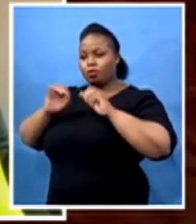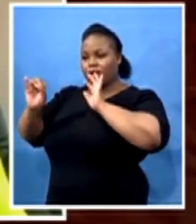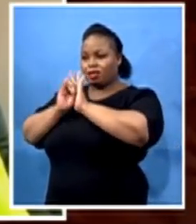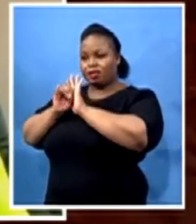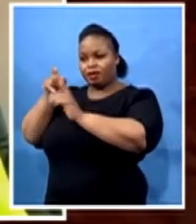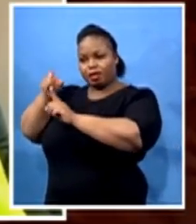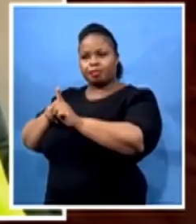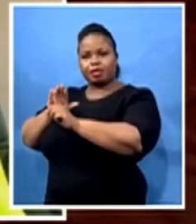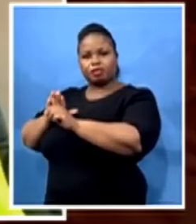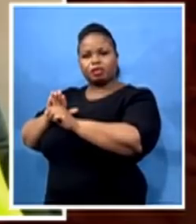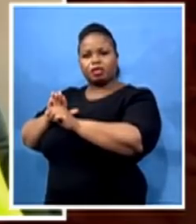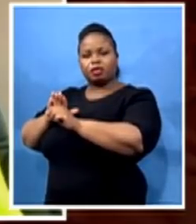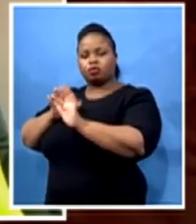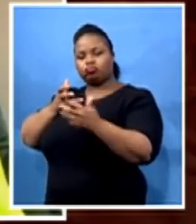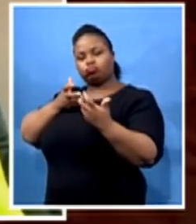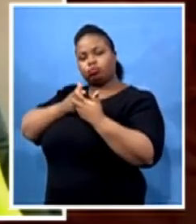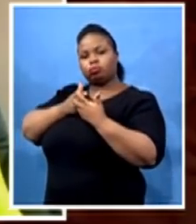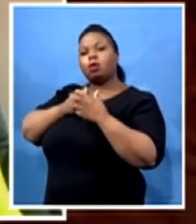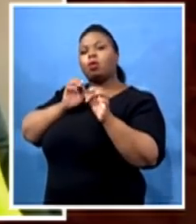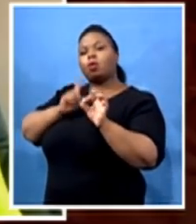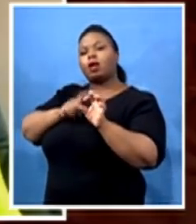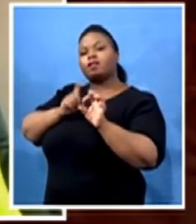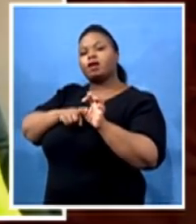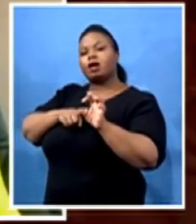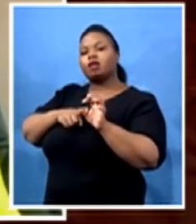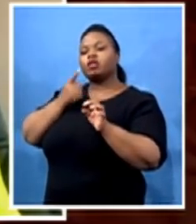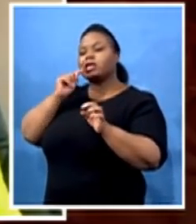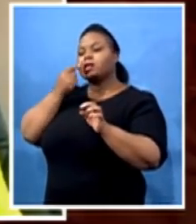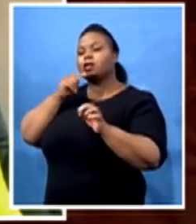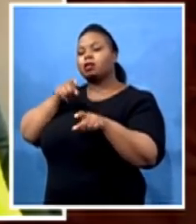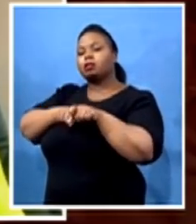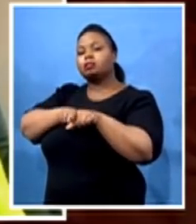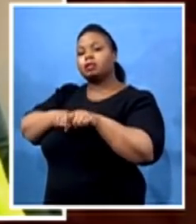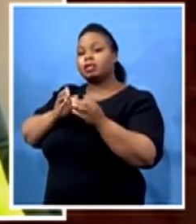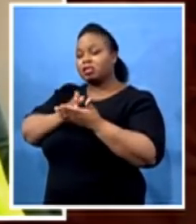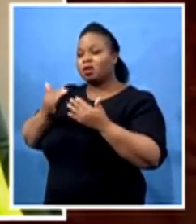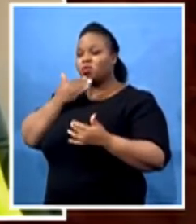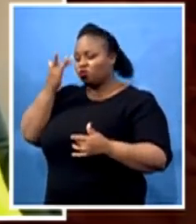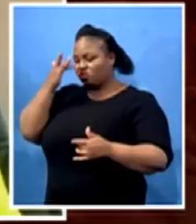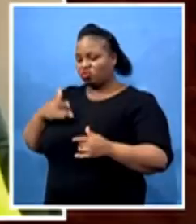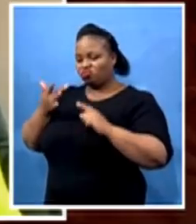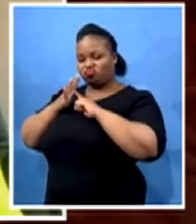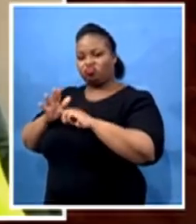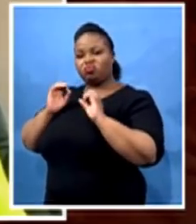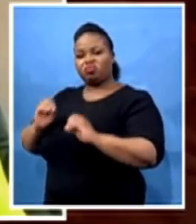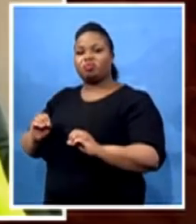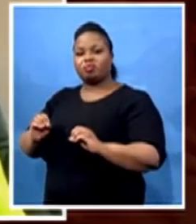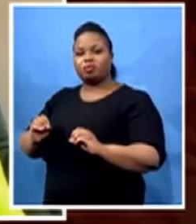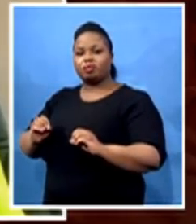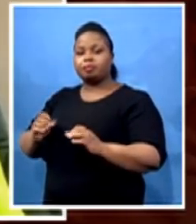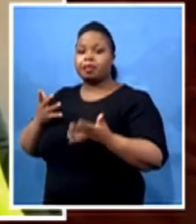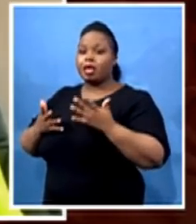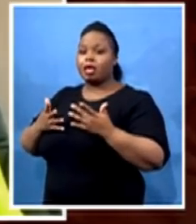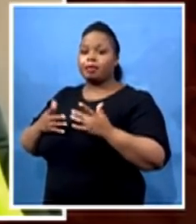testing, especially those who are asymptomatic but could have been in contact of a positive person, there